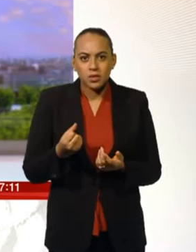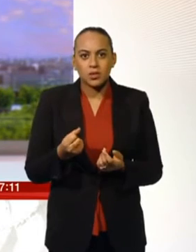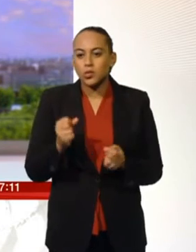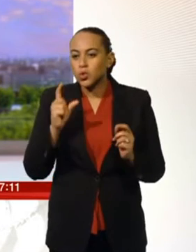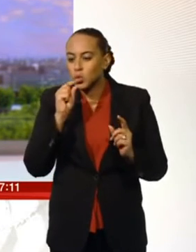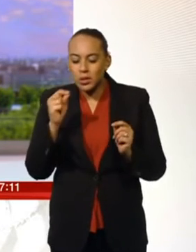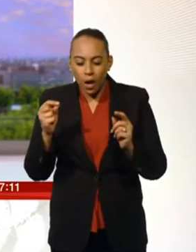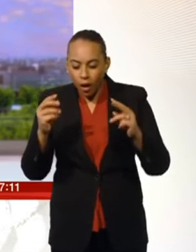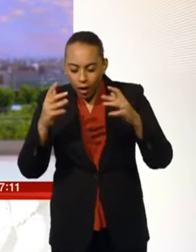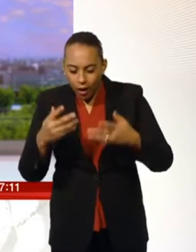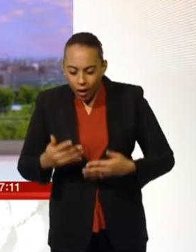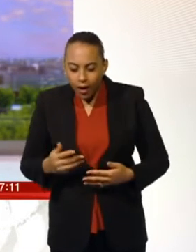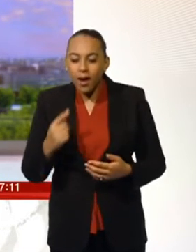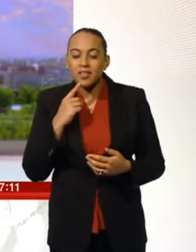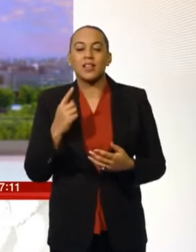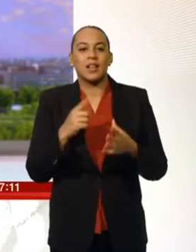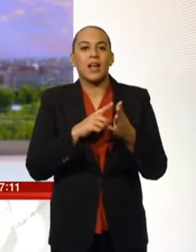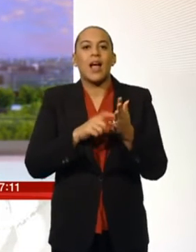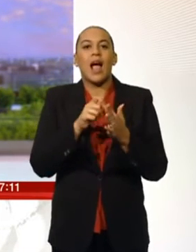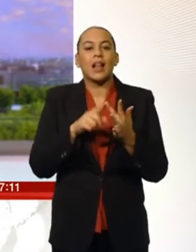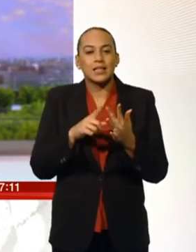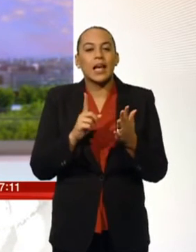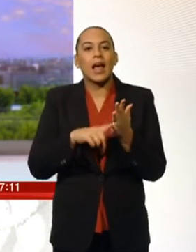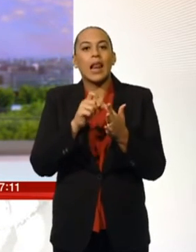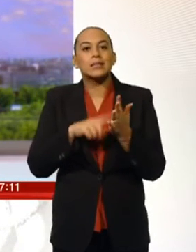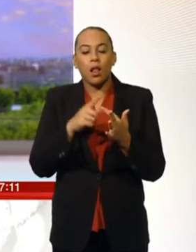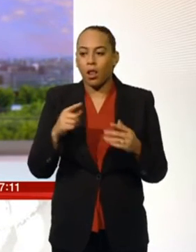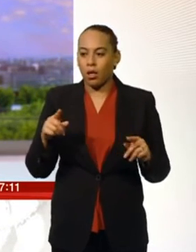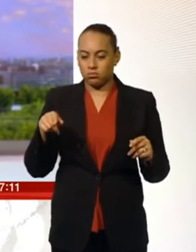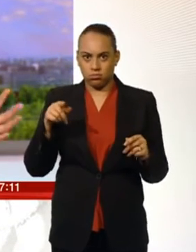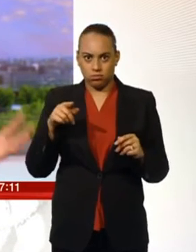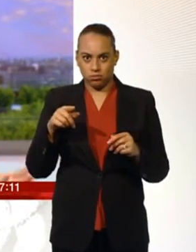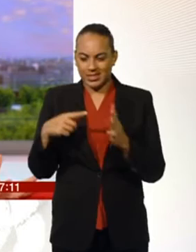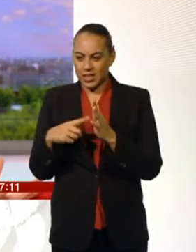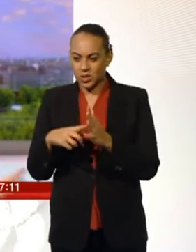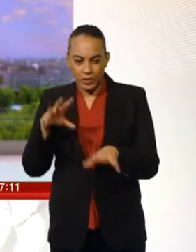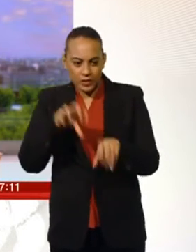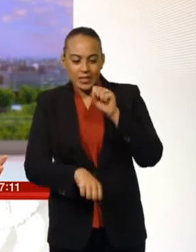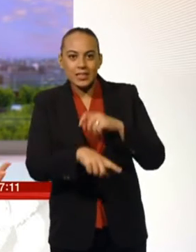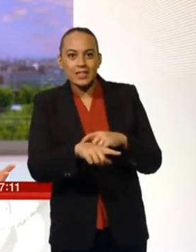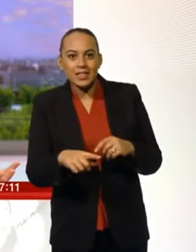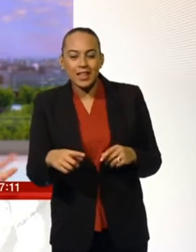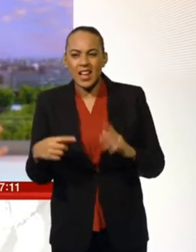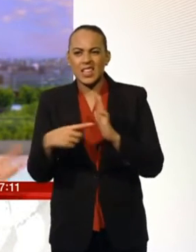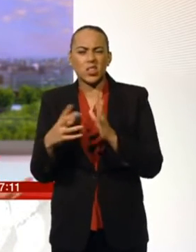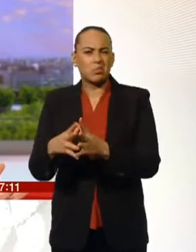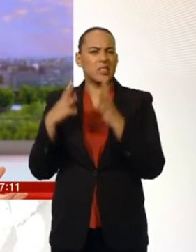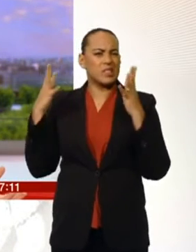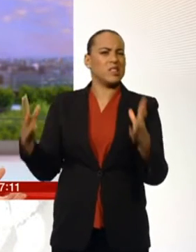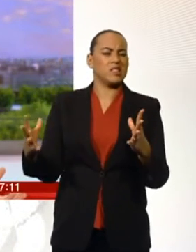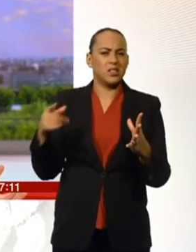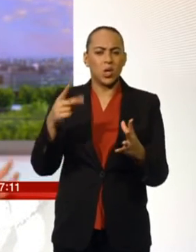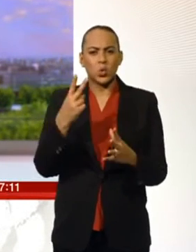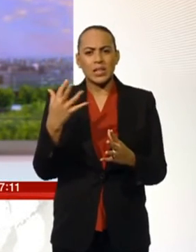fight back against Aldi and Niddle? Because that's who they've been really fighting against. Even though they're the biggest supermarket chain, Tesco, they've got something like 28